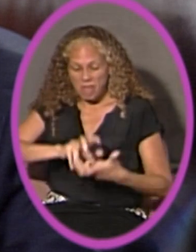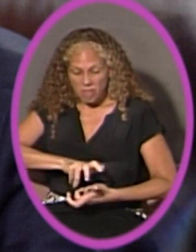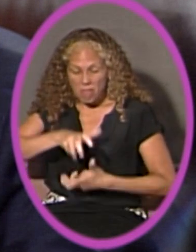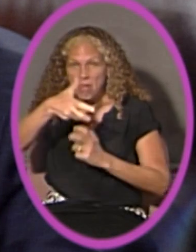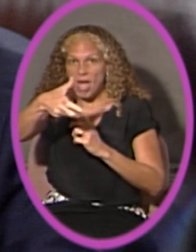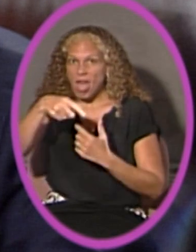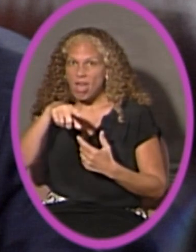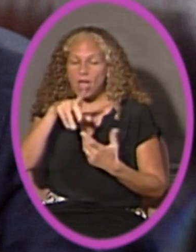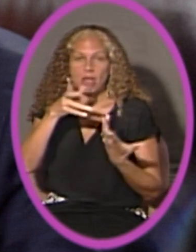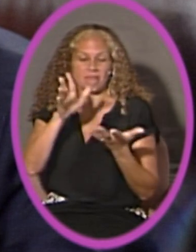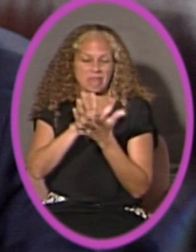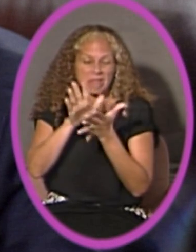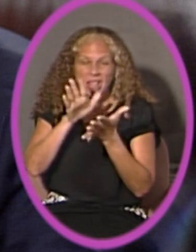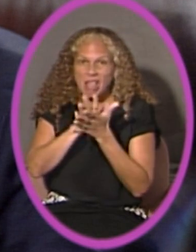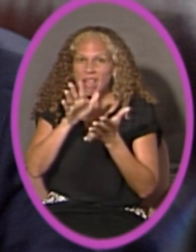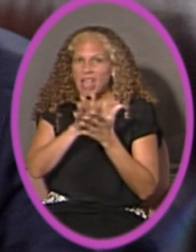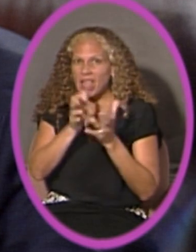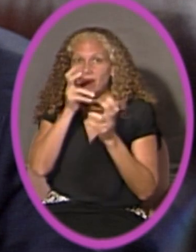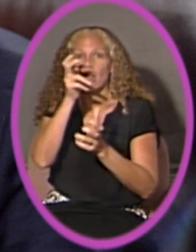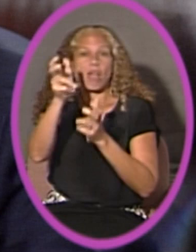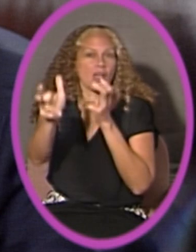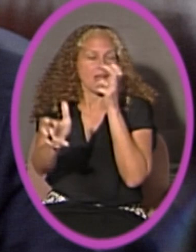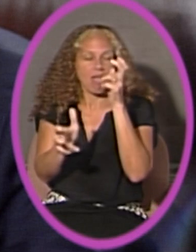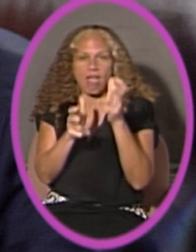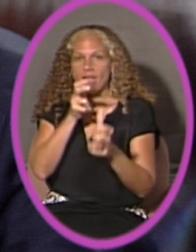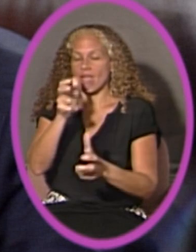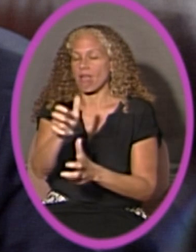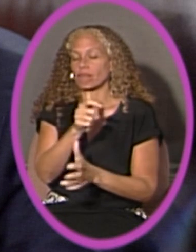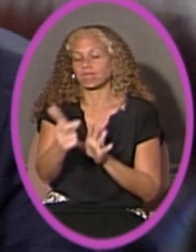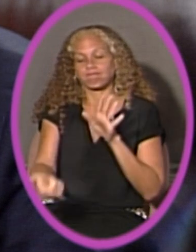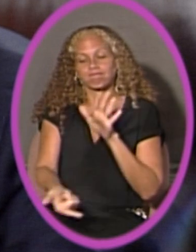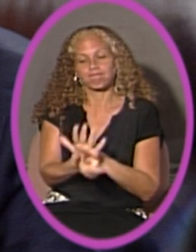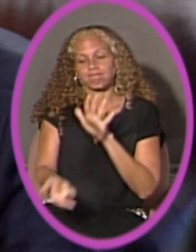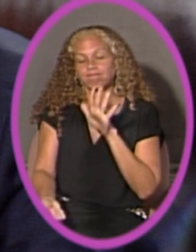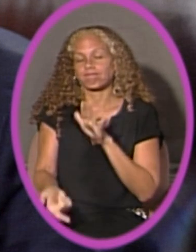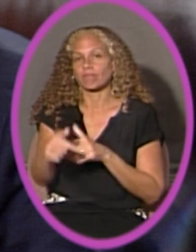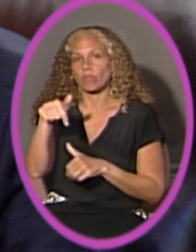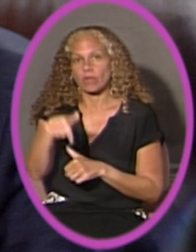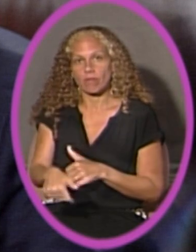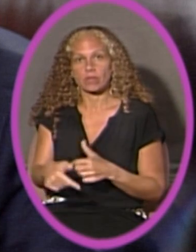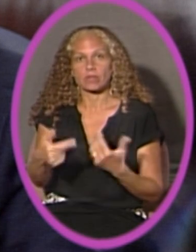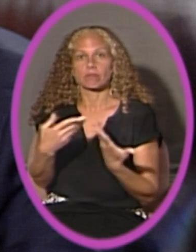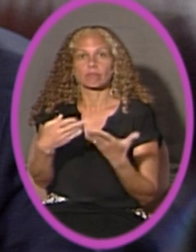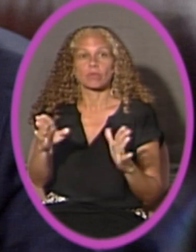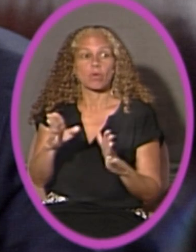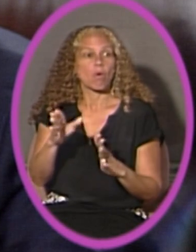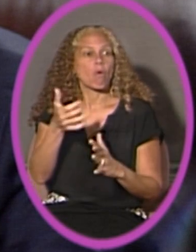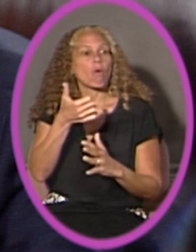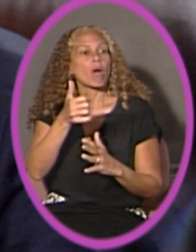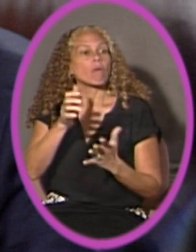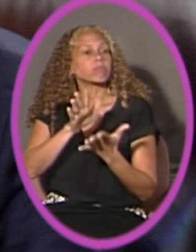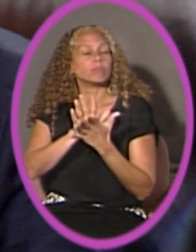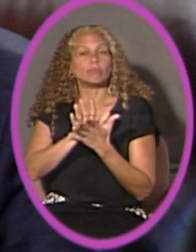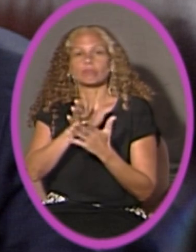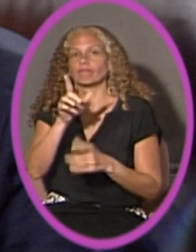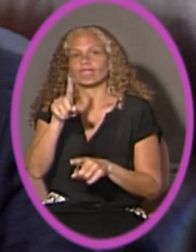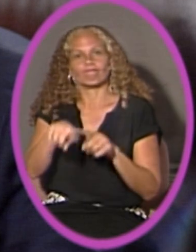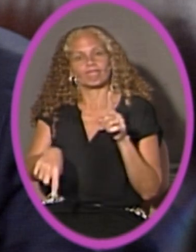clapping, heckling, or verbal outbursts in support or opposition of a speaker's remarks are prohibited.